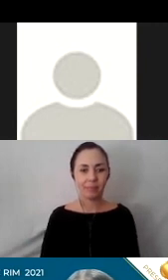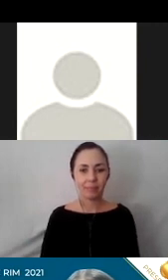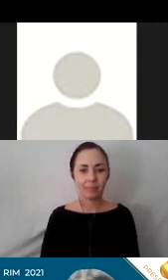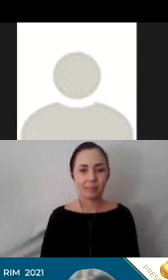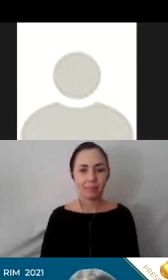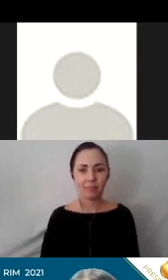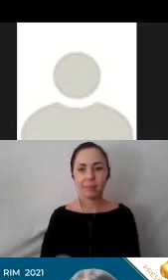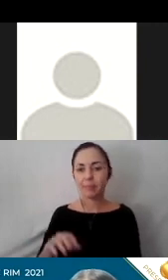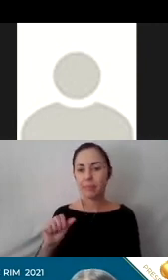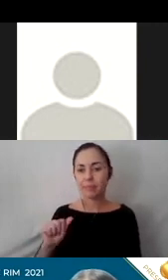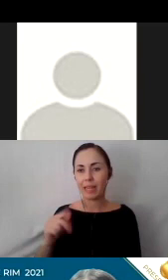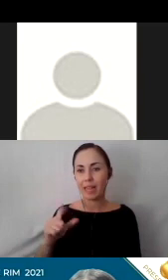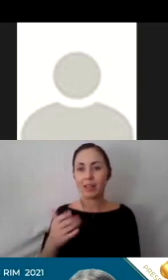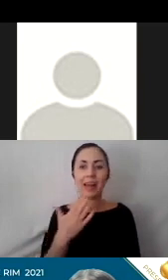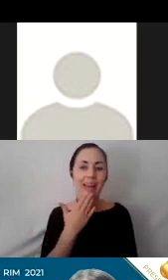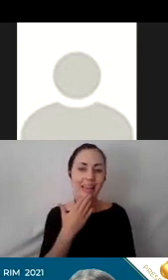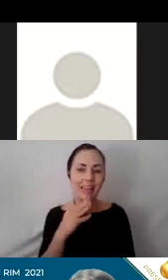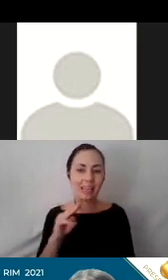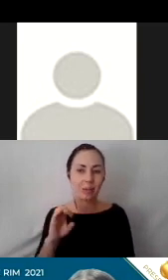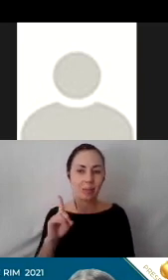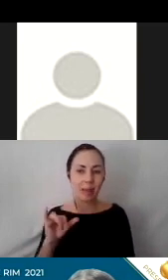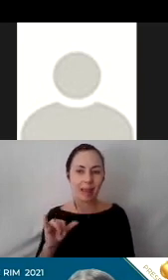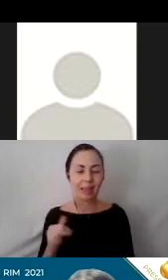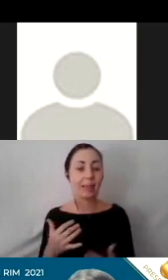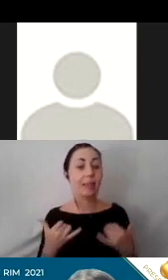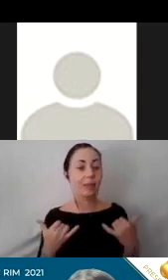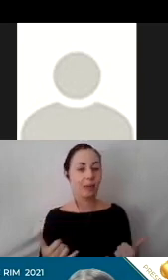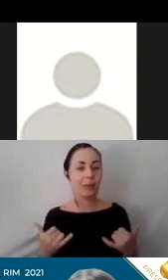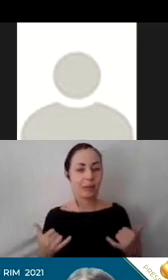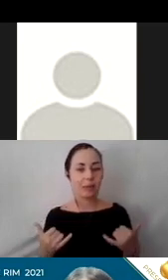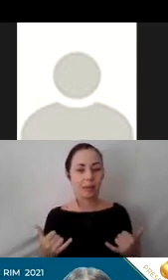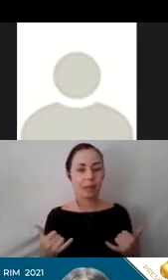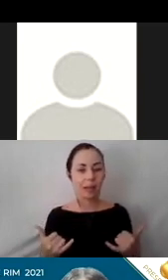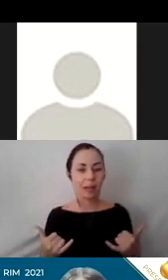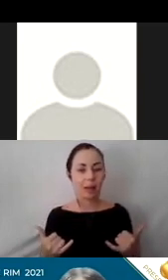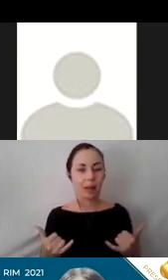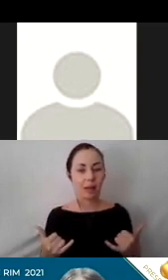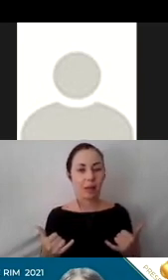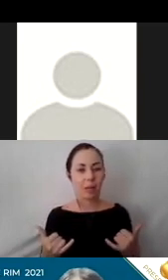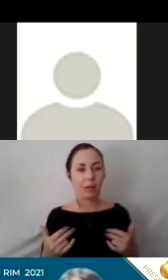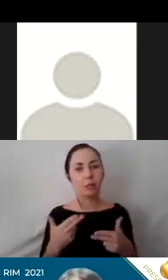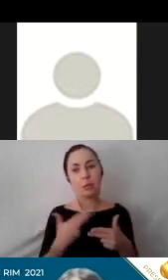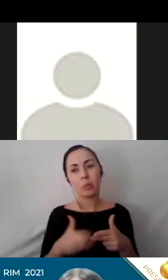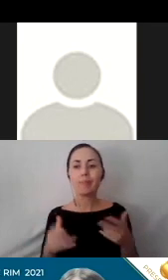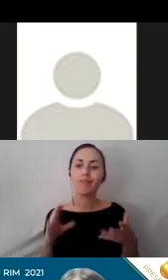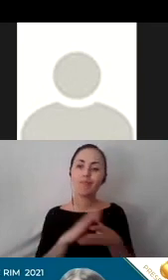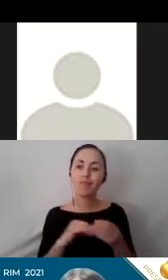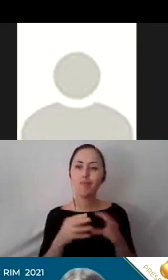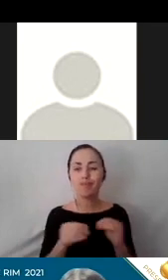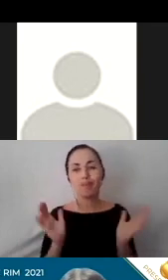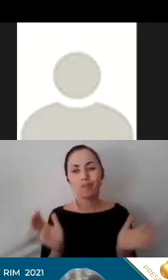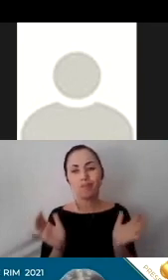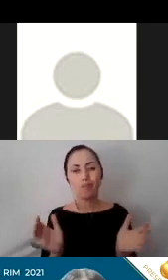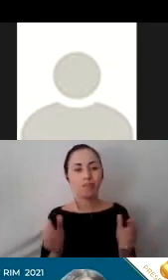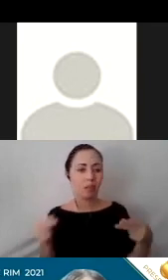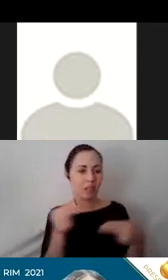Thank you, Melody. At this moment, we have kind of a quick talk story. This slide is